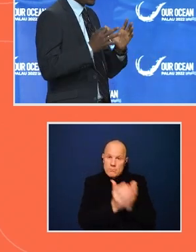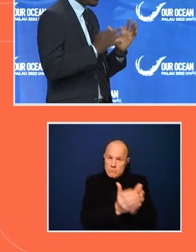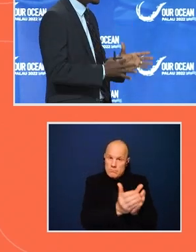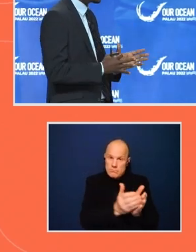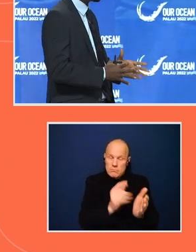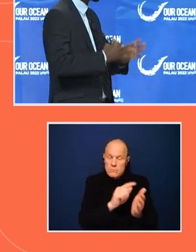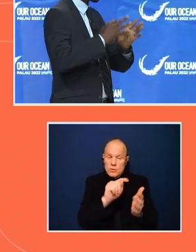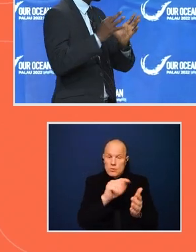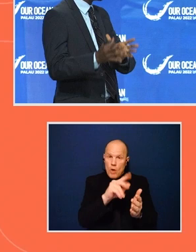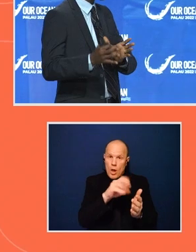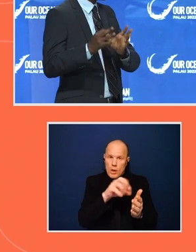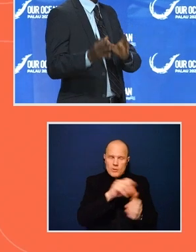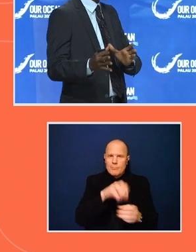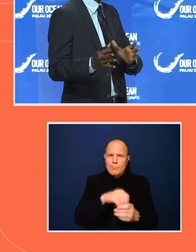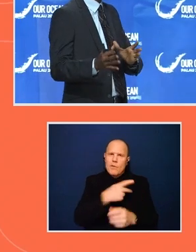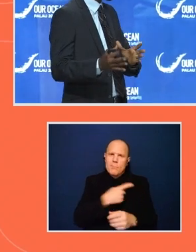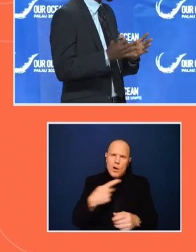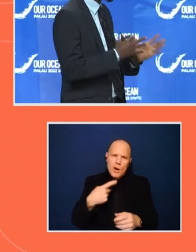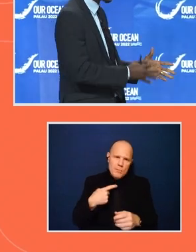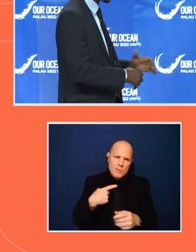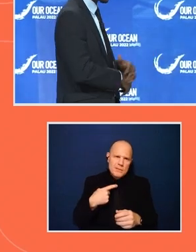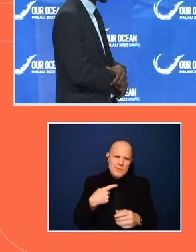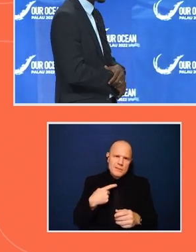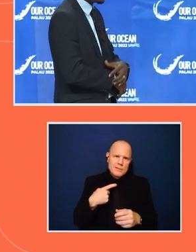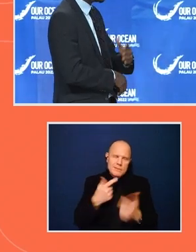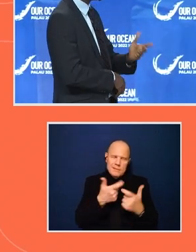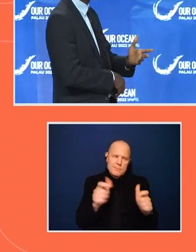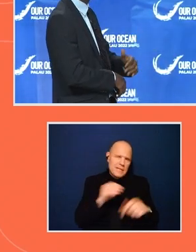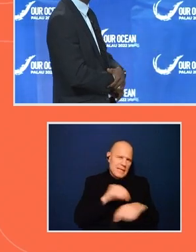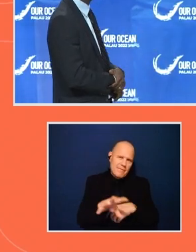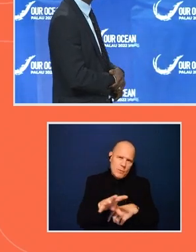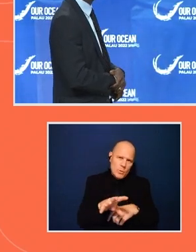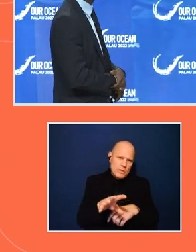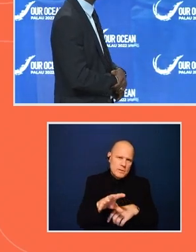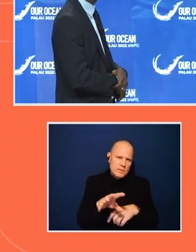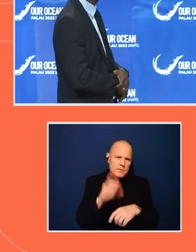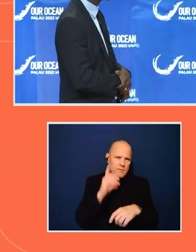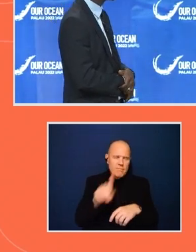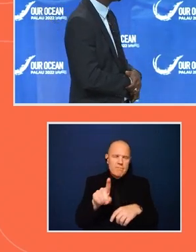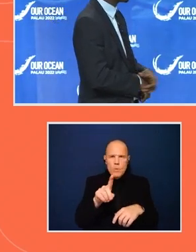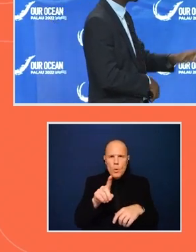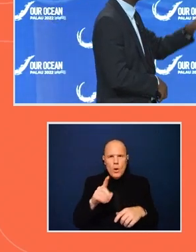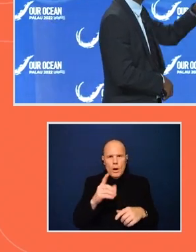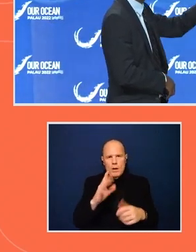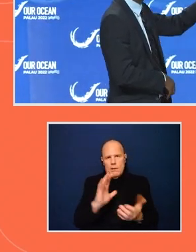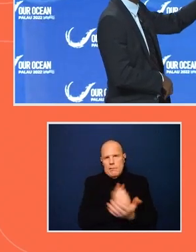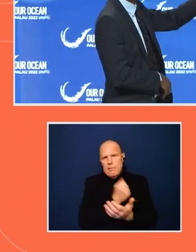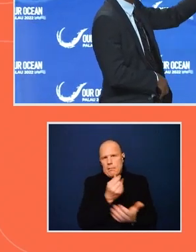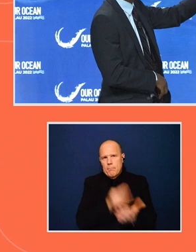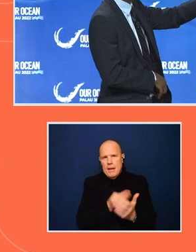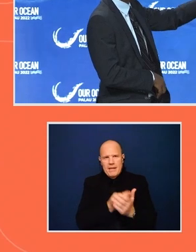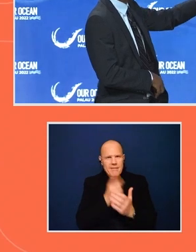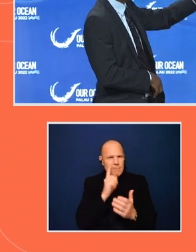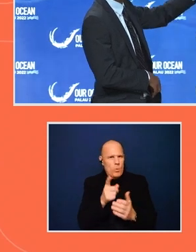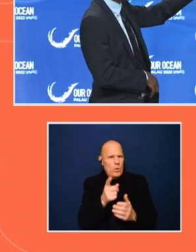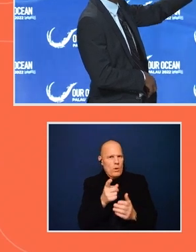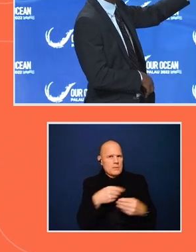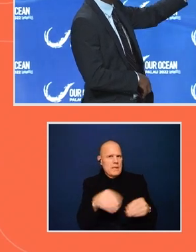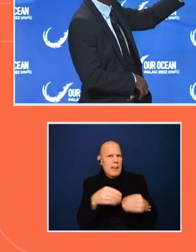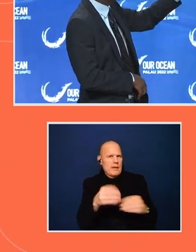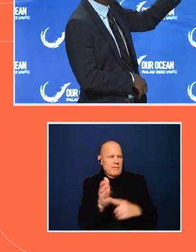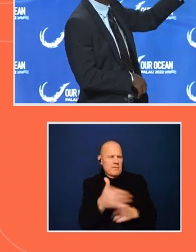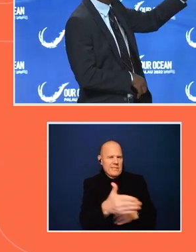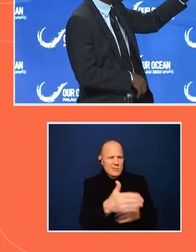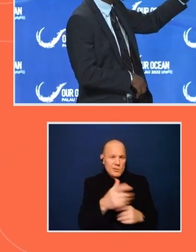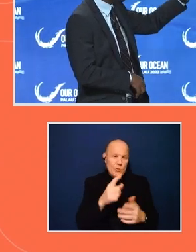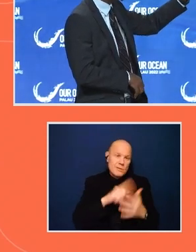parliaments, which is a huge influence, especially when it comes to pocketing money for the fisheries. So these are the different types of trawlers, the